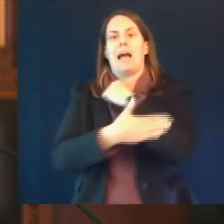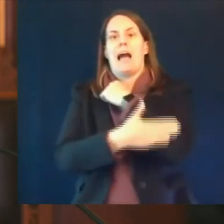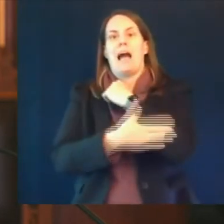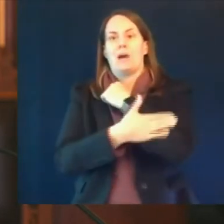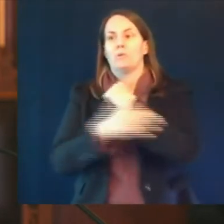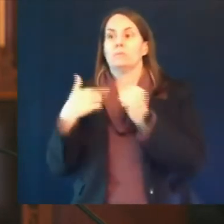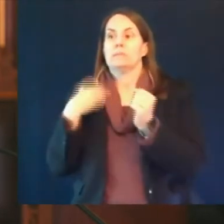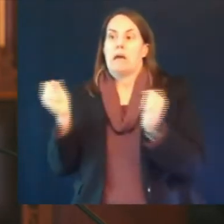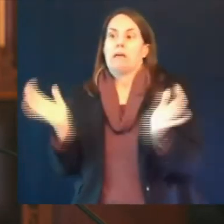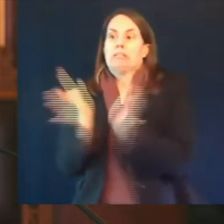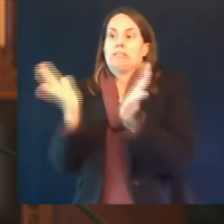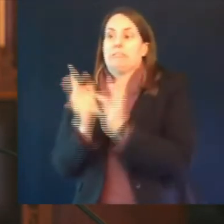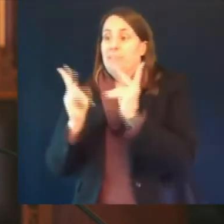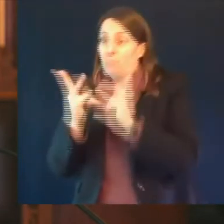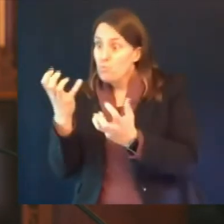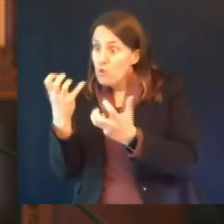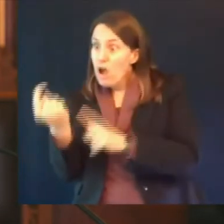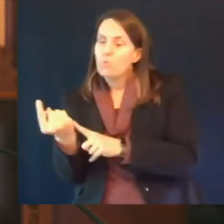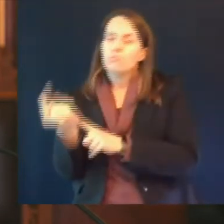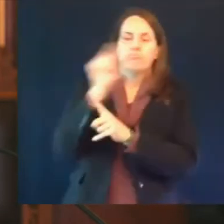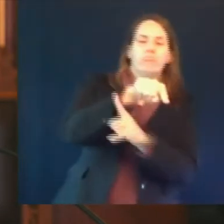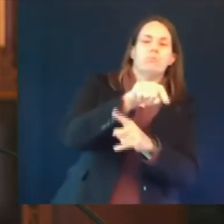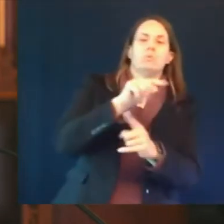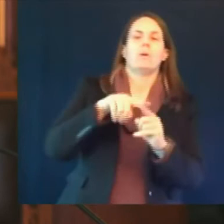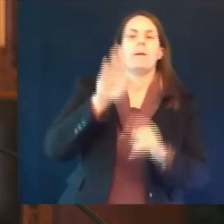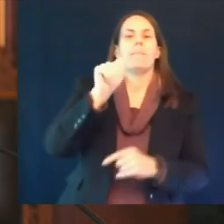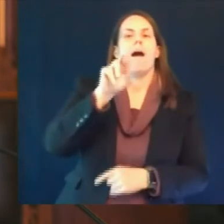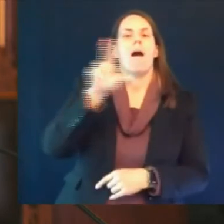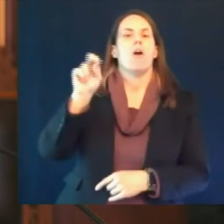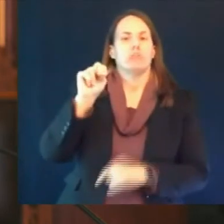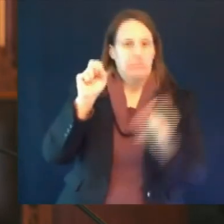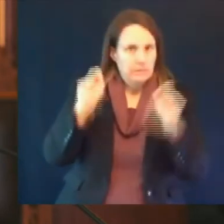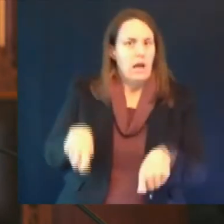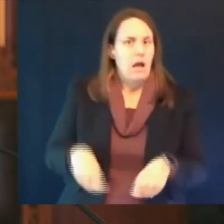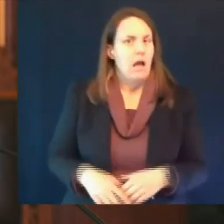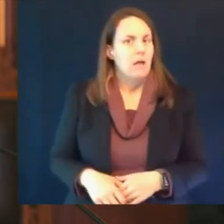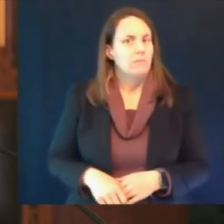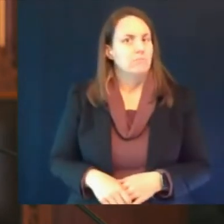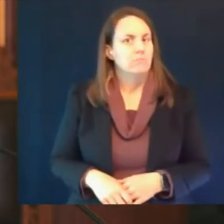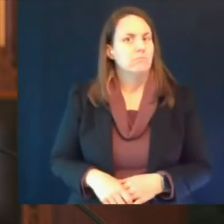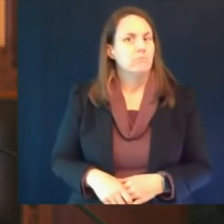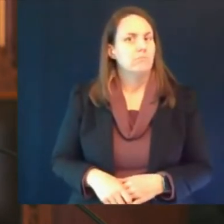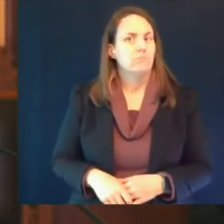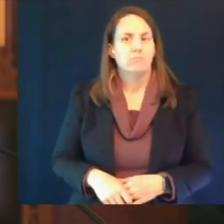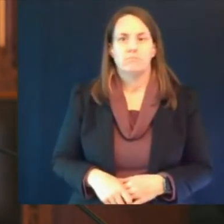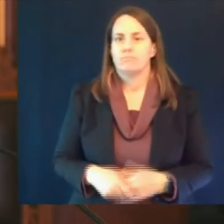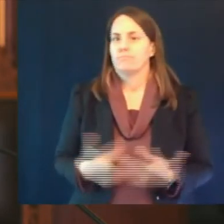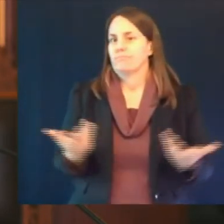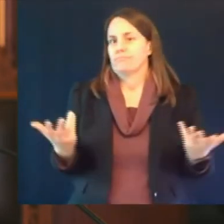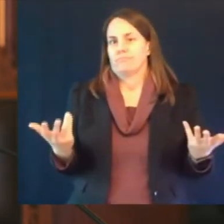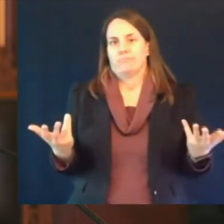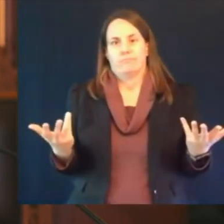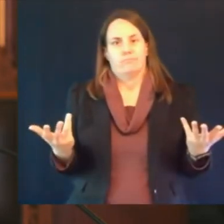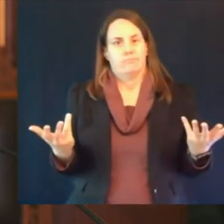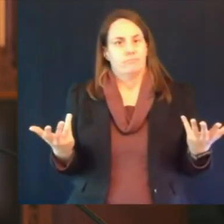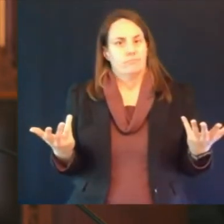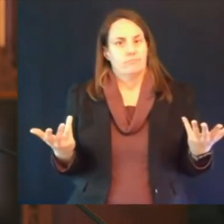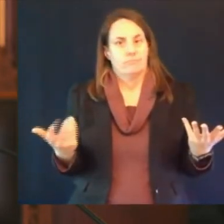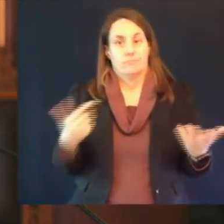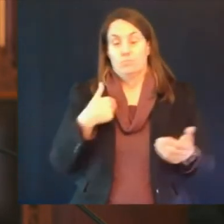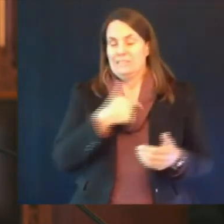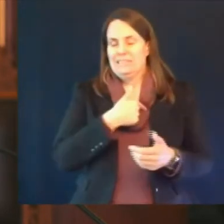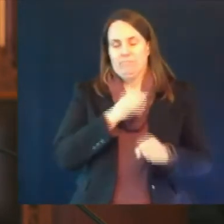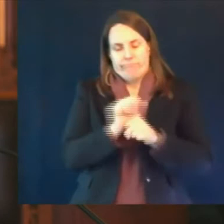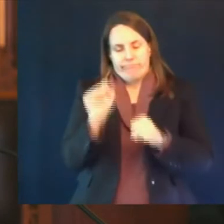opportunities to work both with local providers and our mobile vaccination teams to increase access as we continue